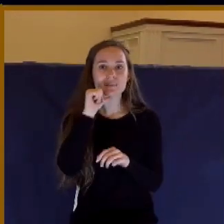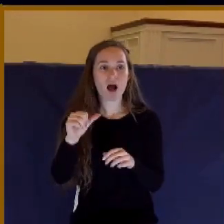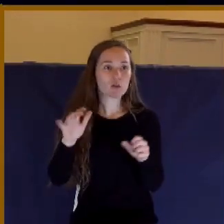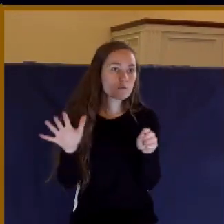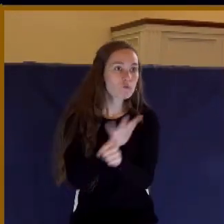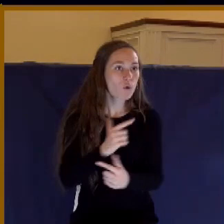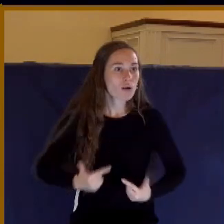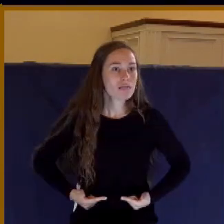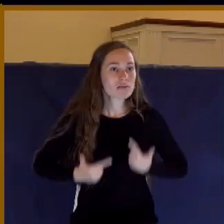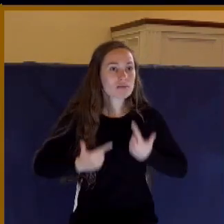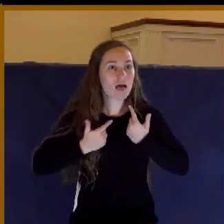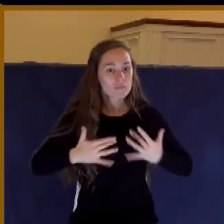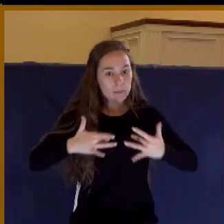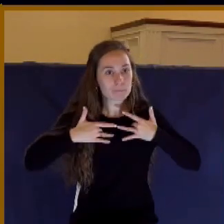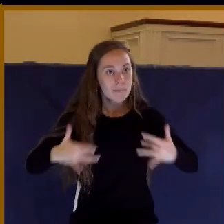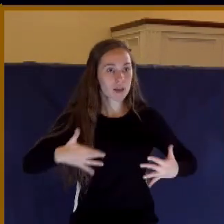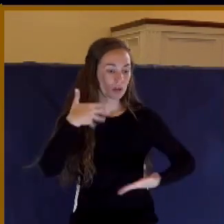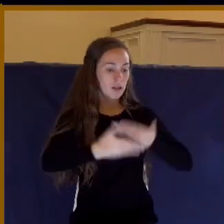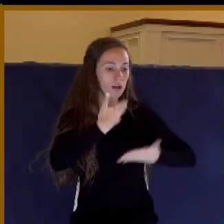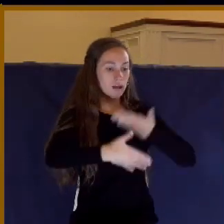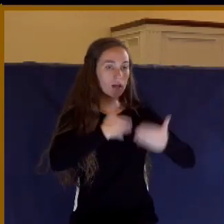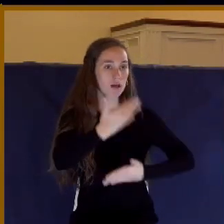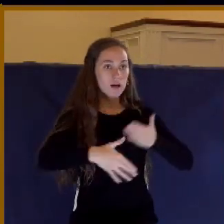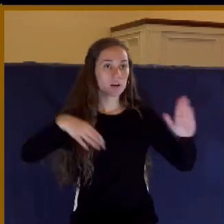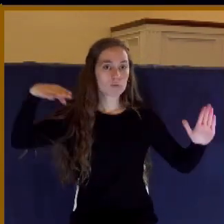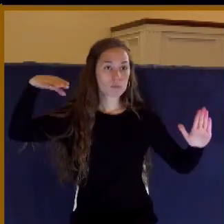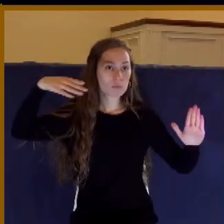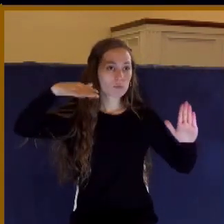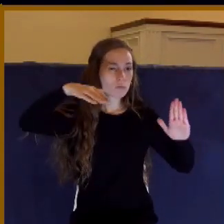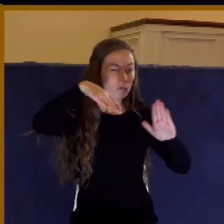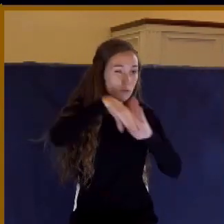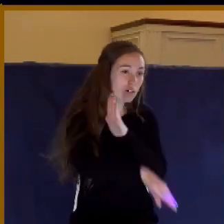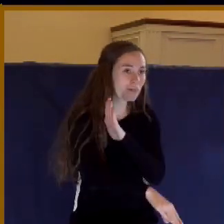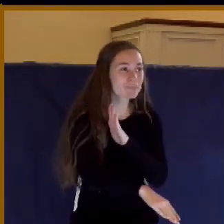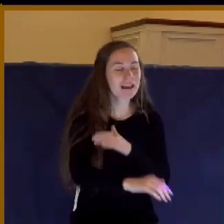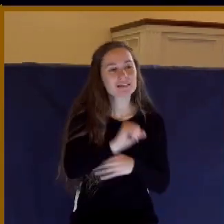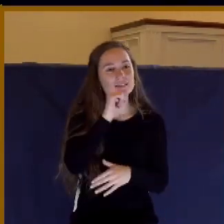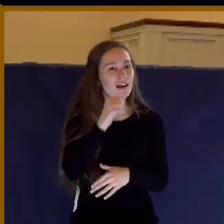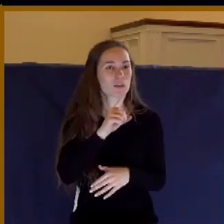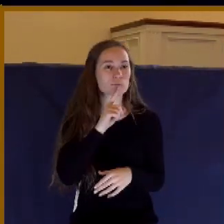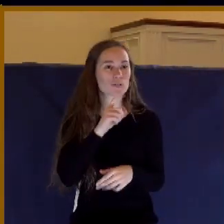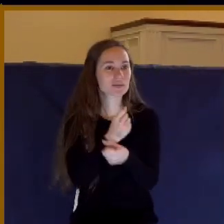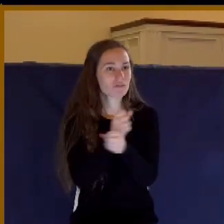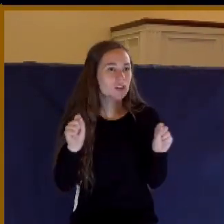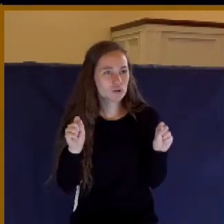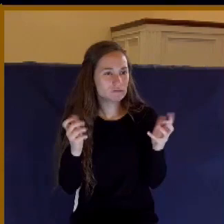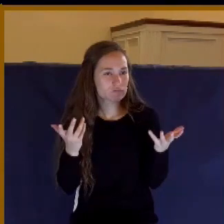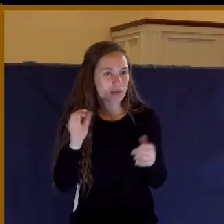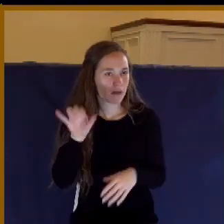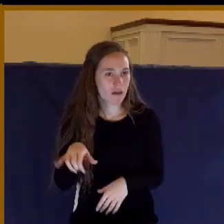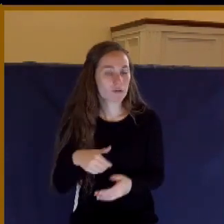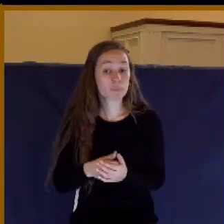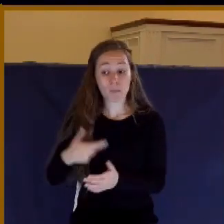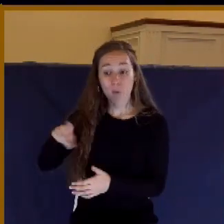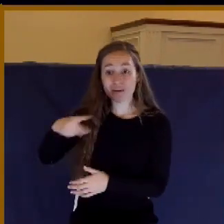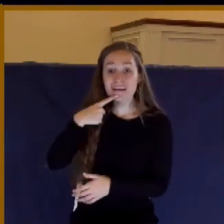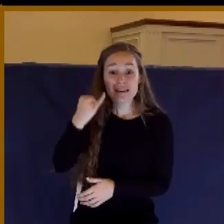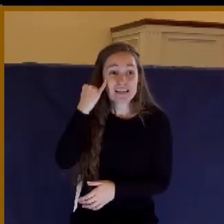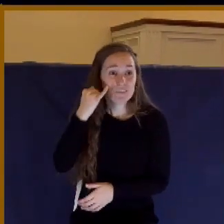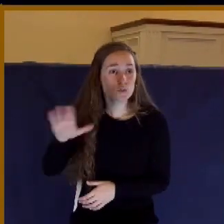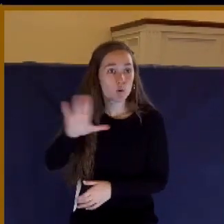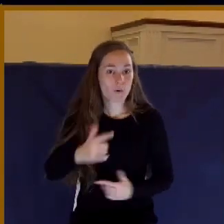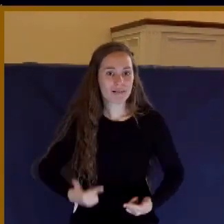just continually live in an unbroken pattern. That's not true salvation. Paul said, if this is what your life